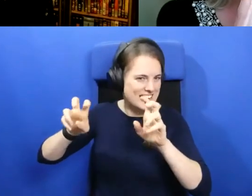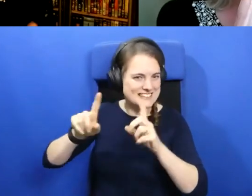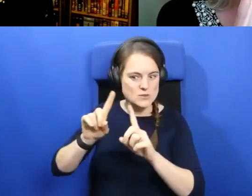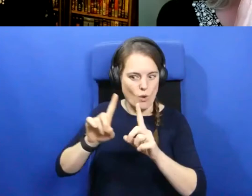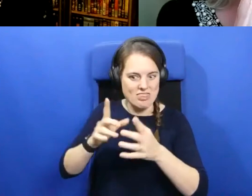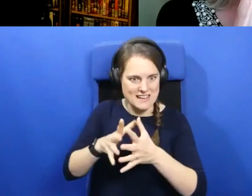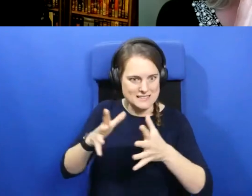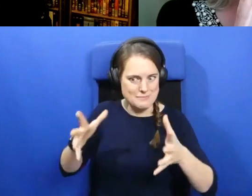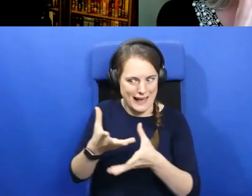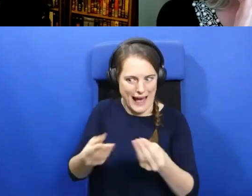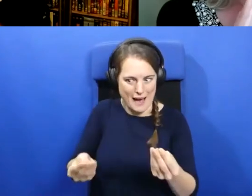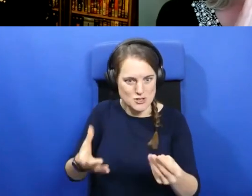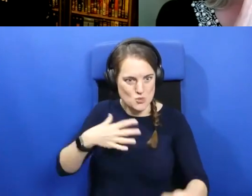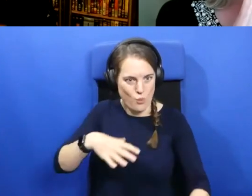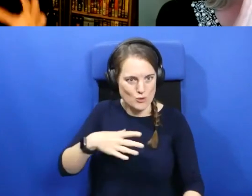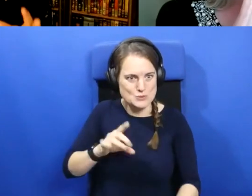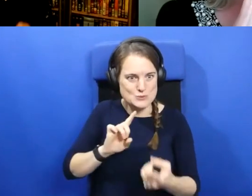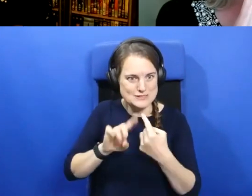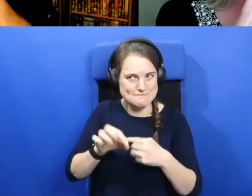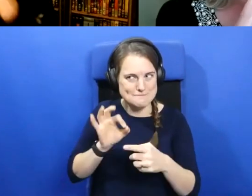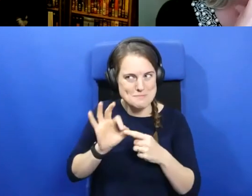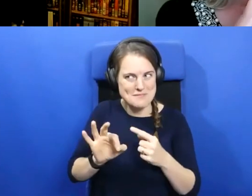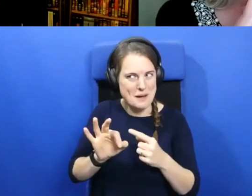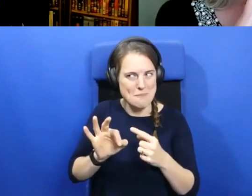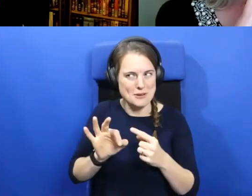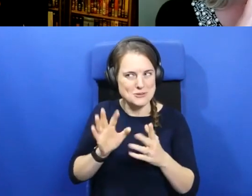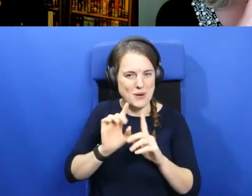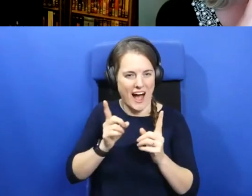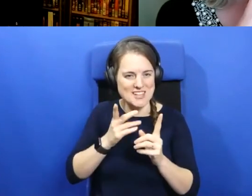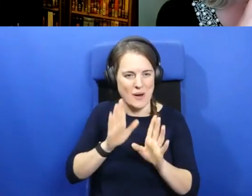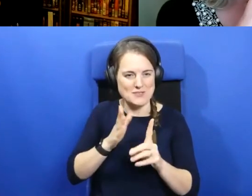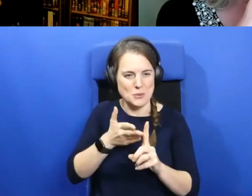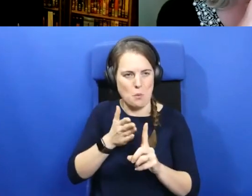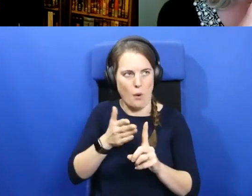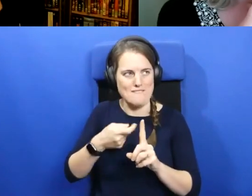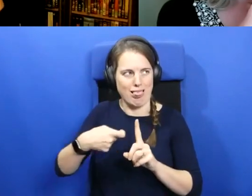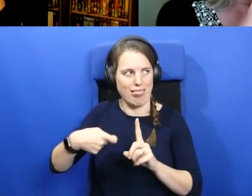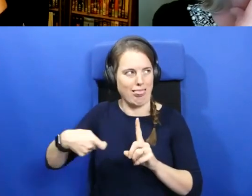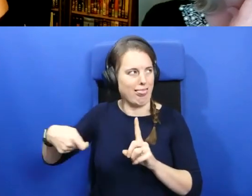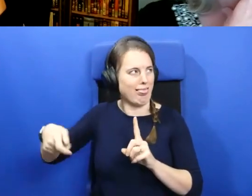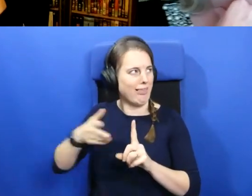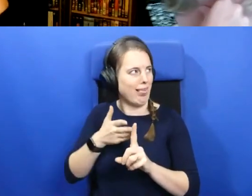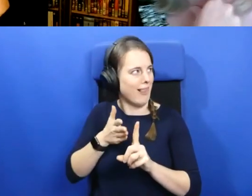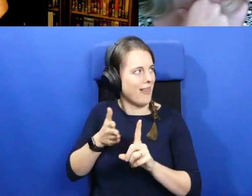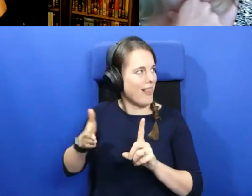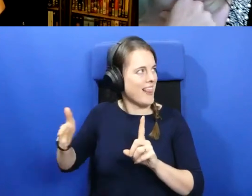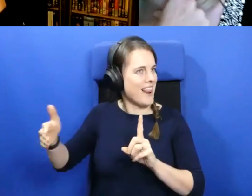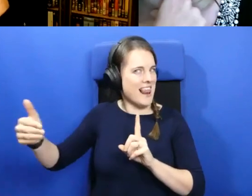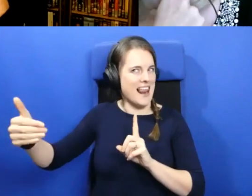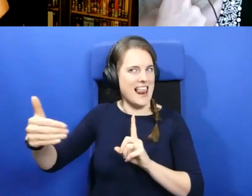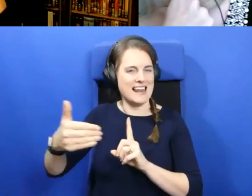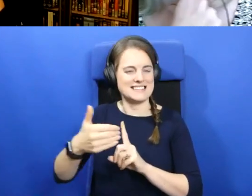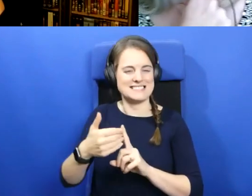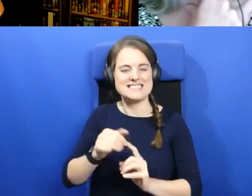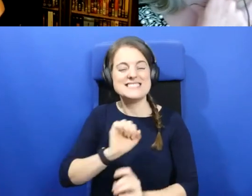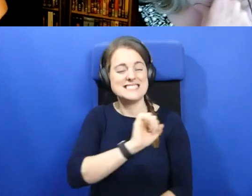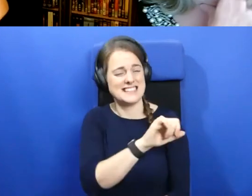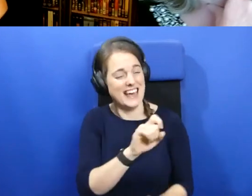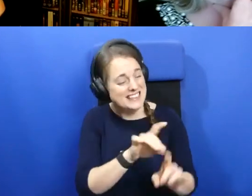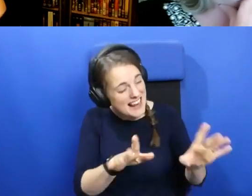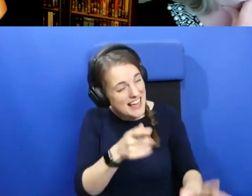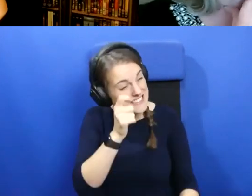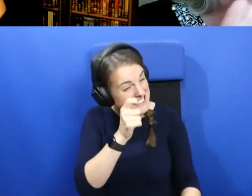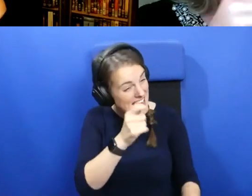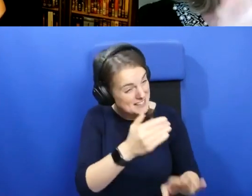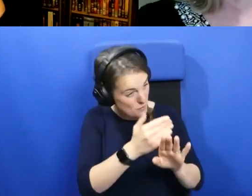be able to say something more specific, but you end up waffling slightly the way I have there. Yeah, the detective work. Just